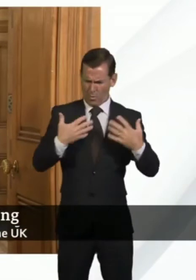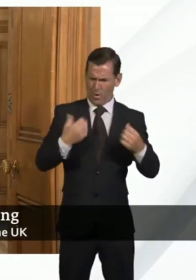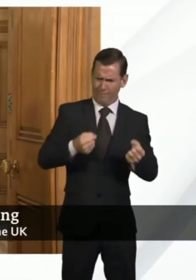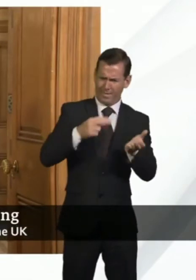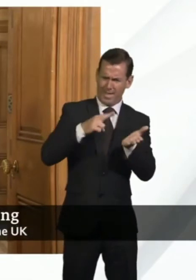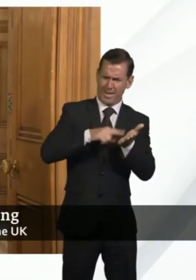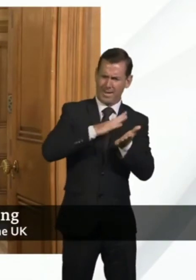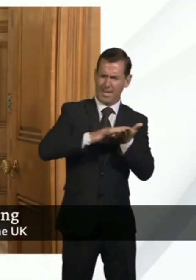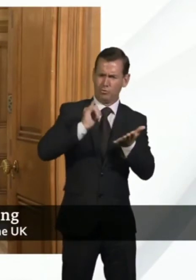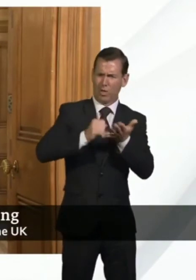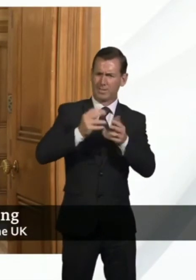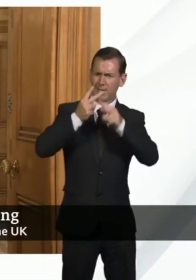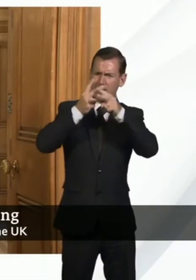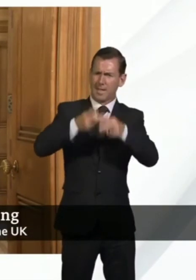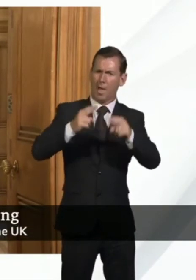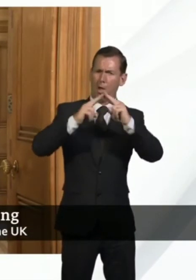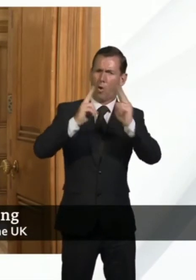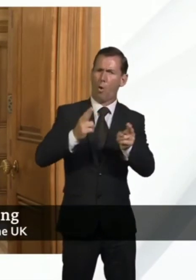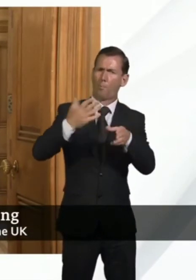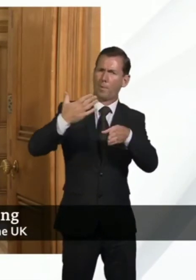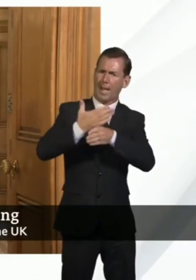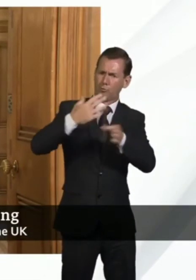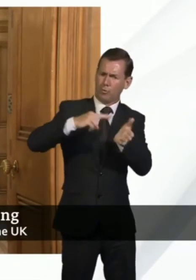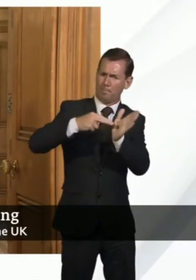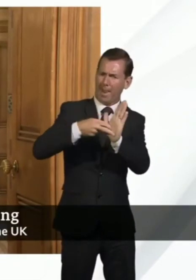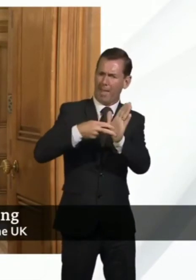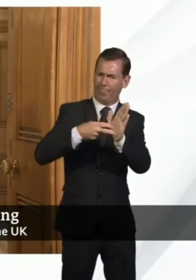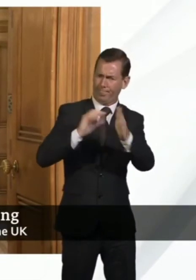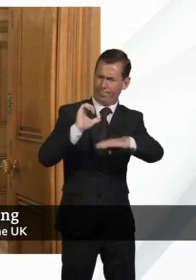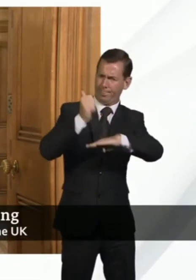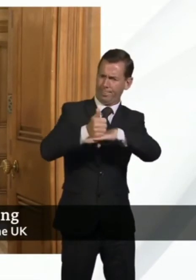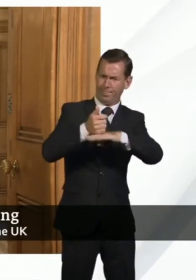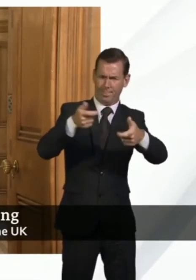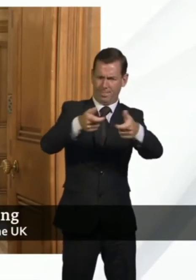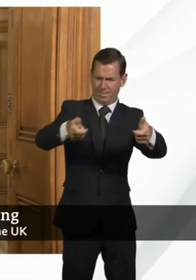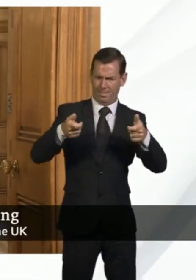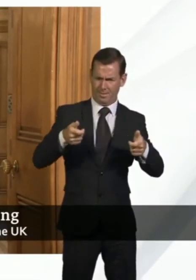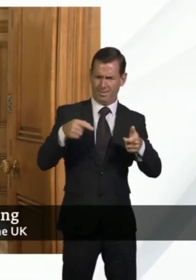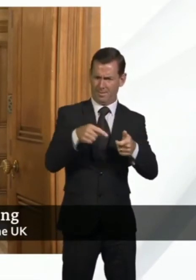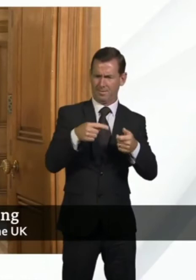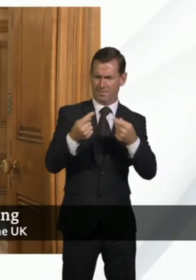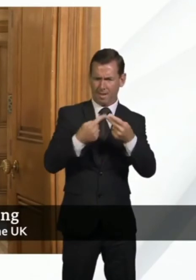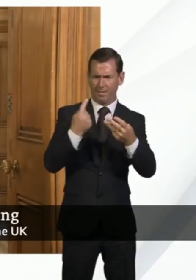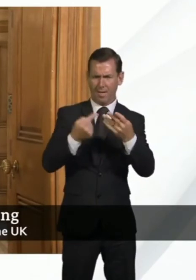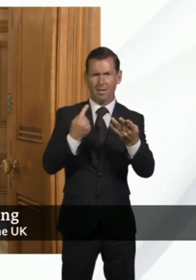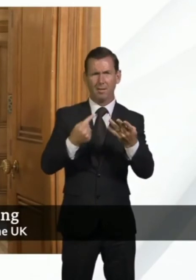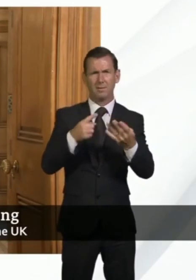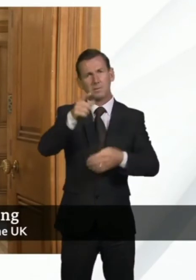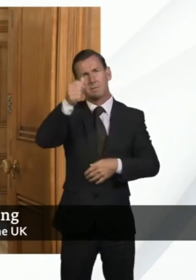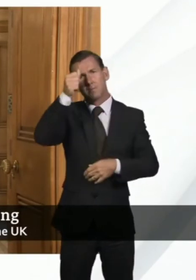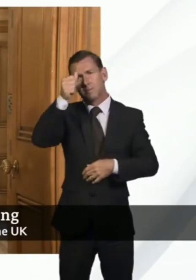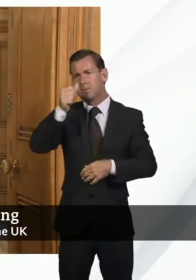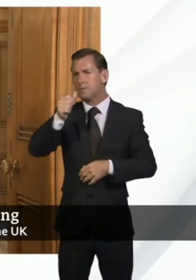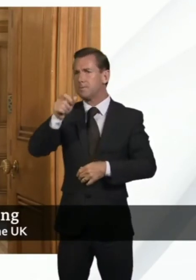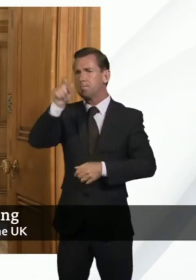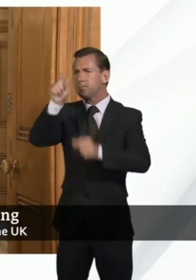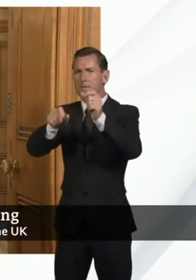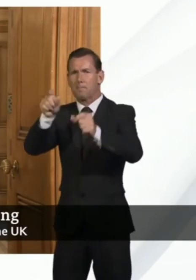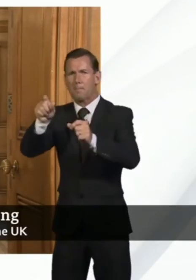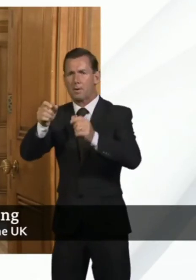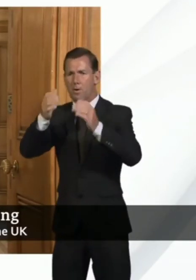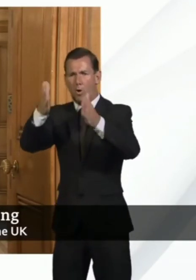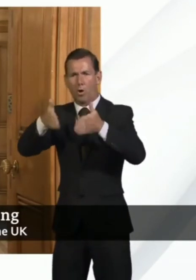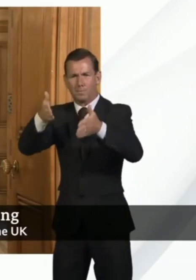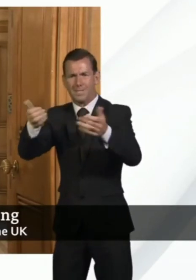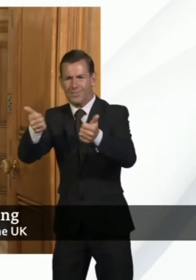having the consequences I described. And on some of the points you raised, for example, in relation to people who have been discharged from hospitals into care homes,